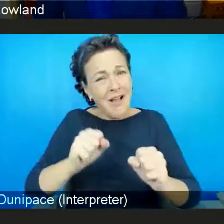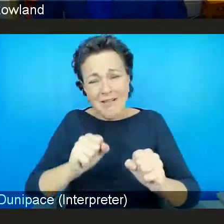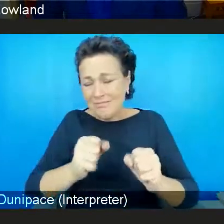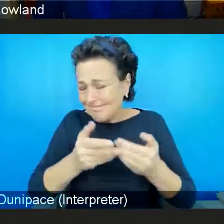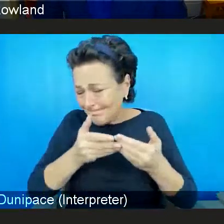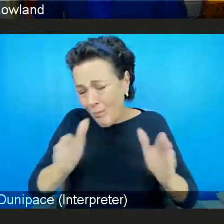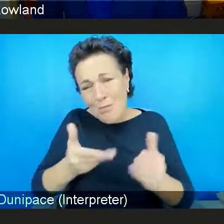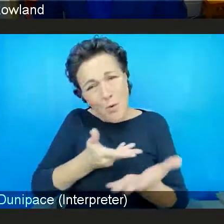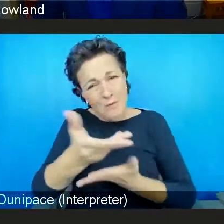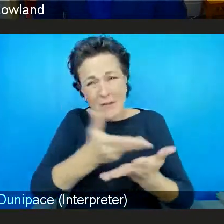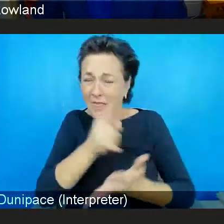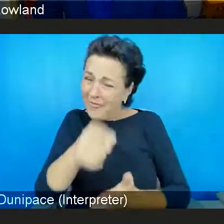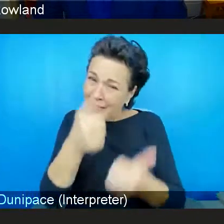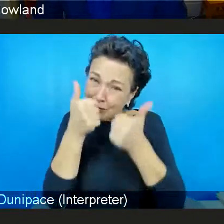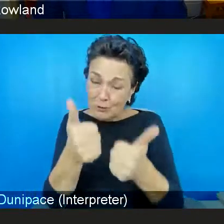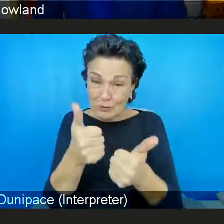really good.